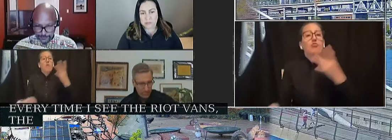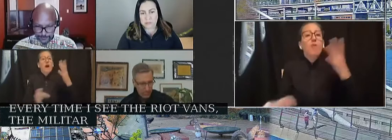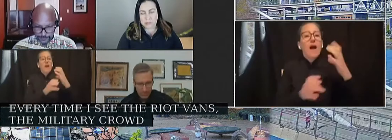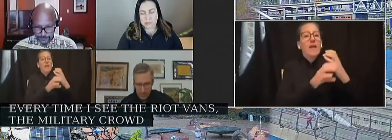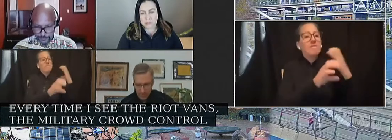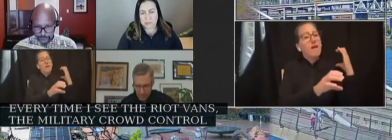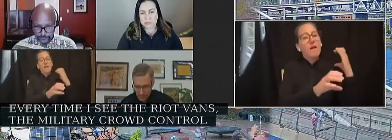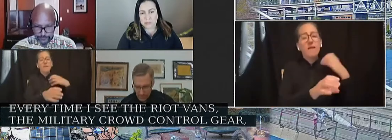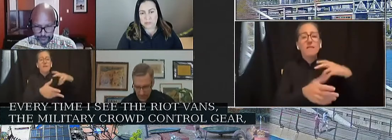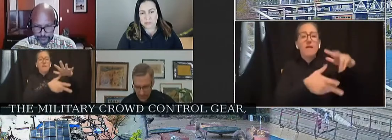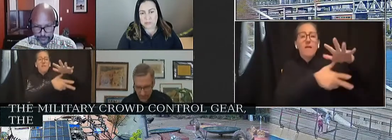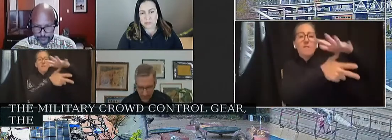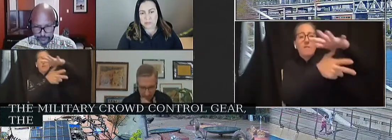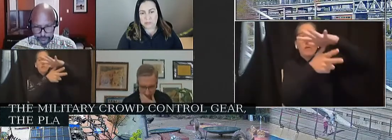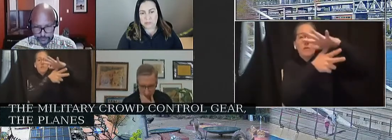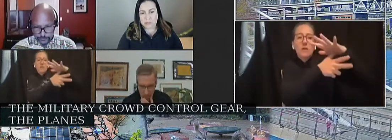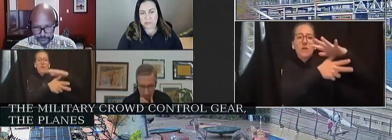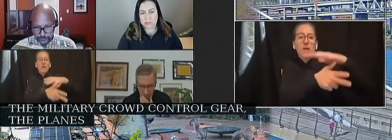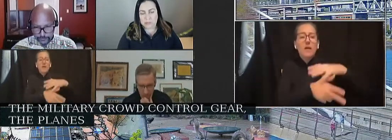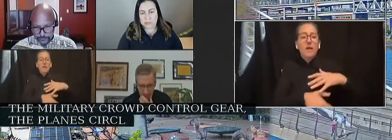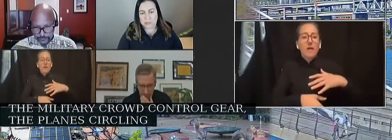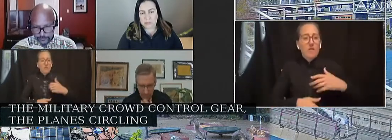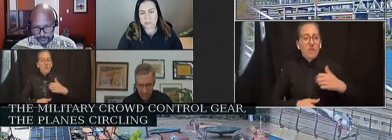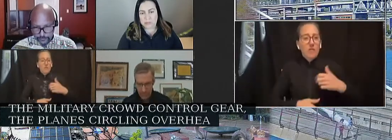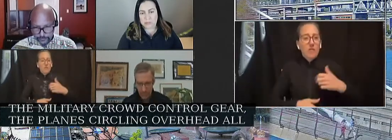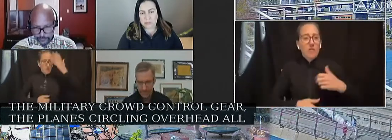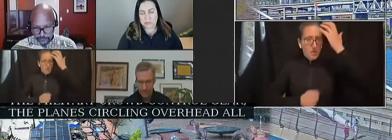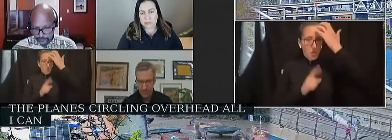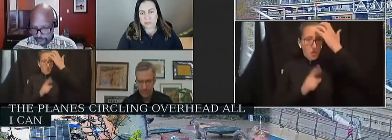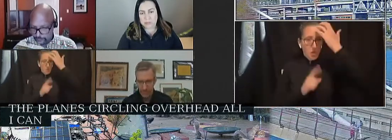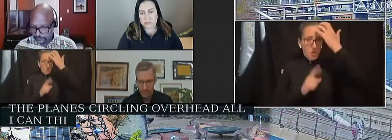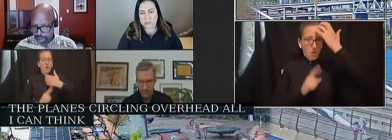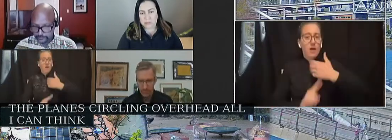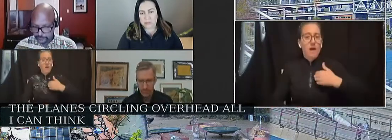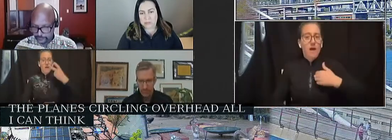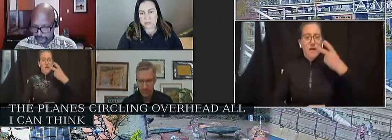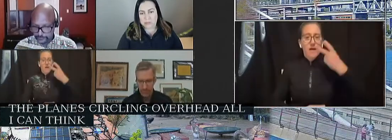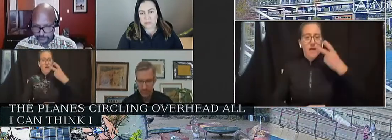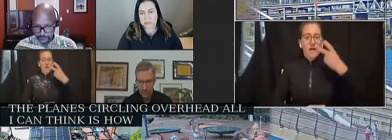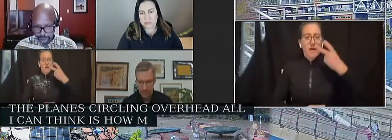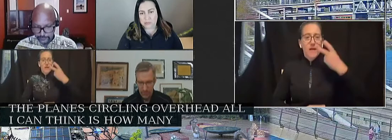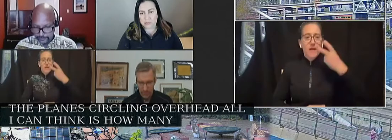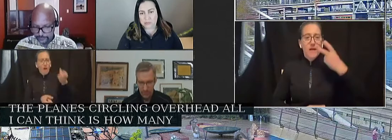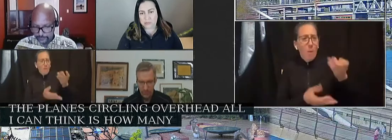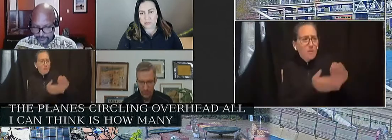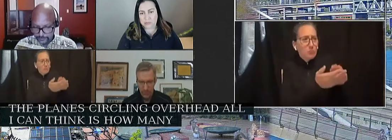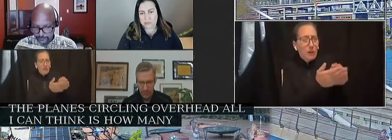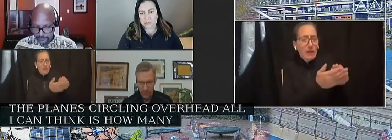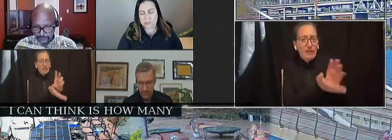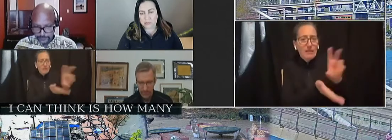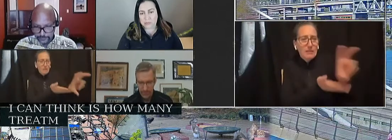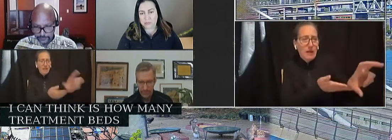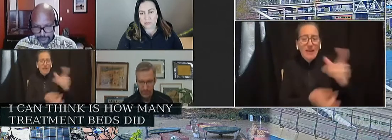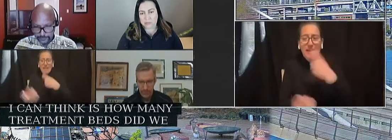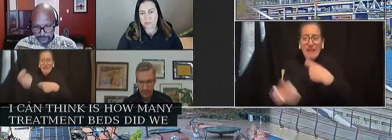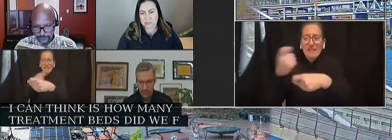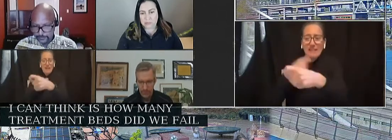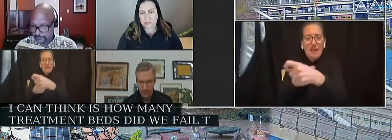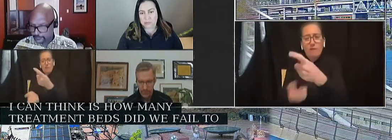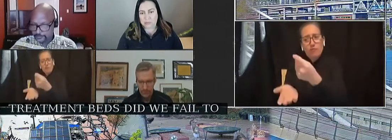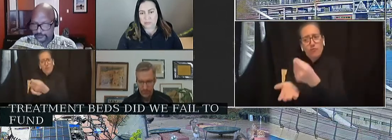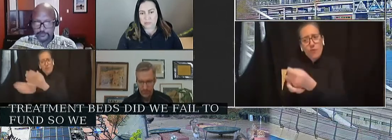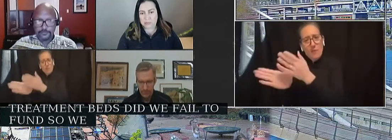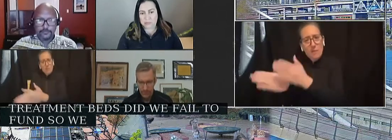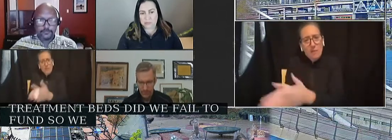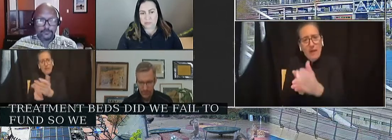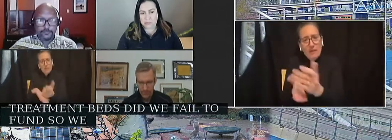circling overhead, all I can think is how many treatment beds did we fail to fund so that we could have this? How many crisis workers could we pay or peer